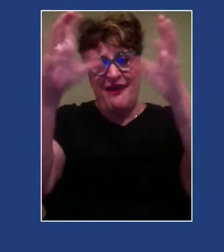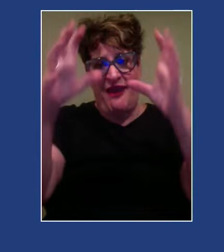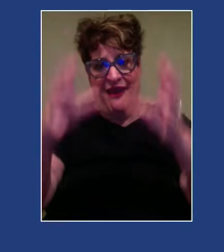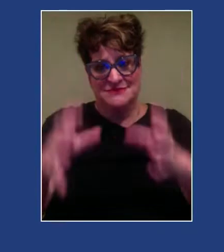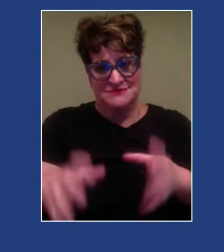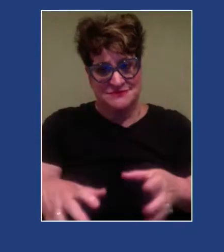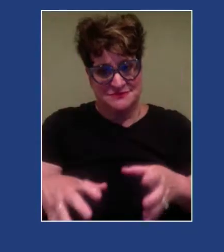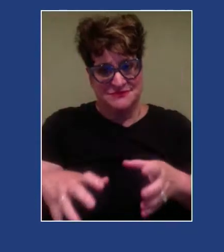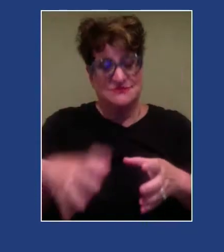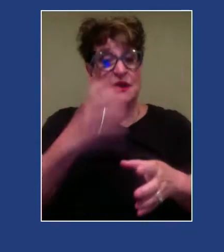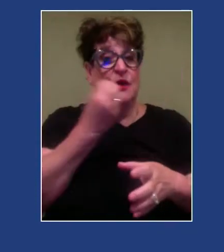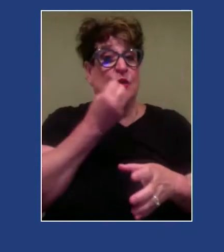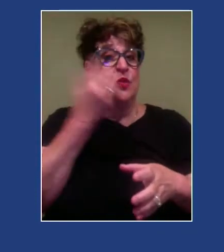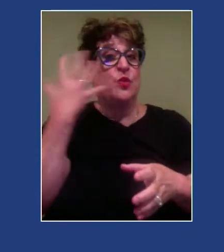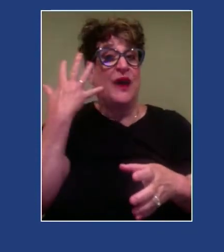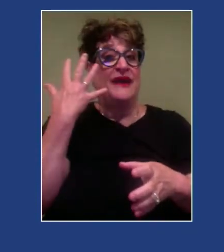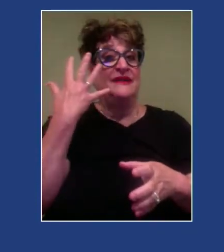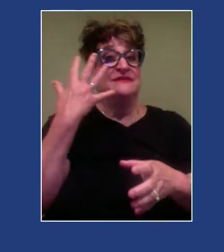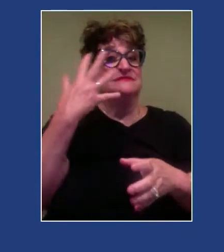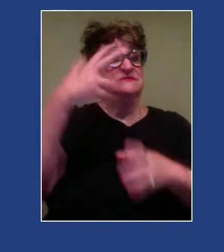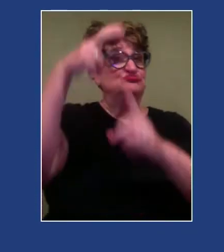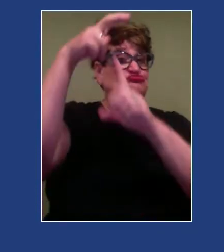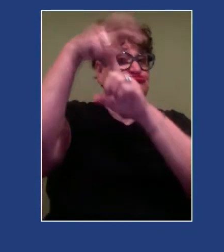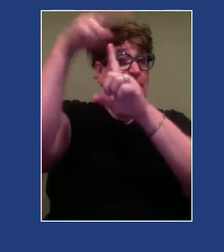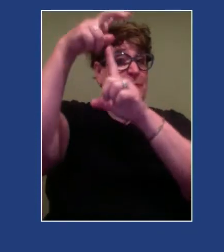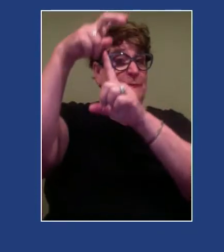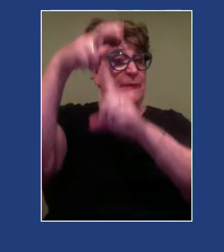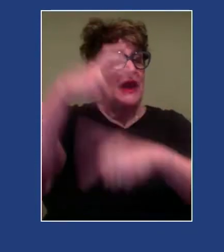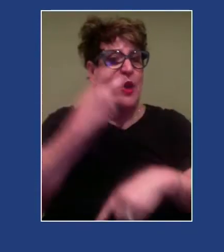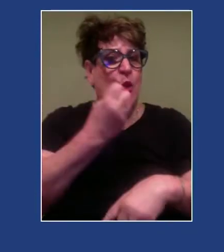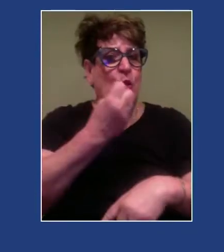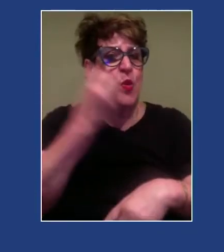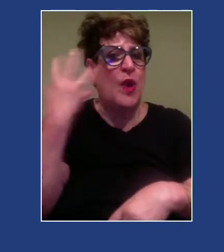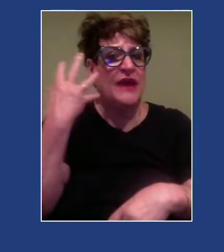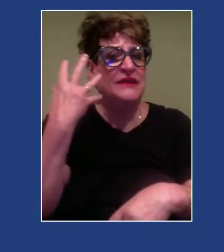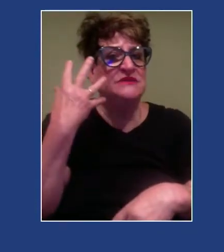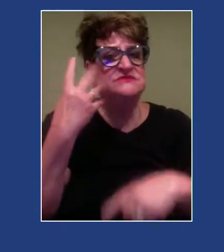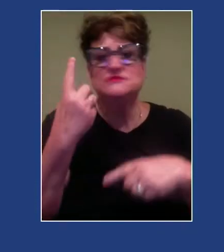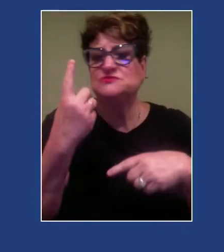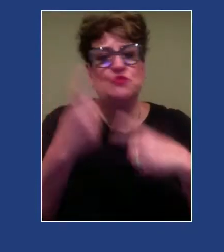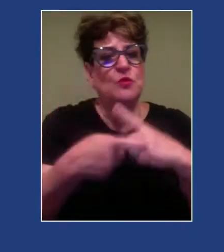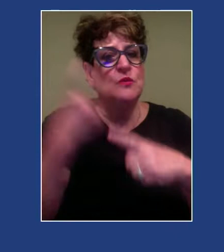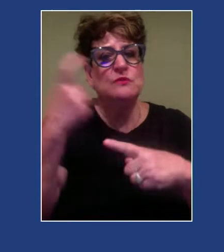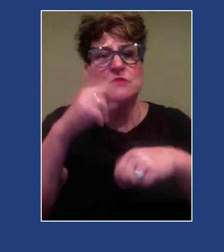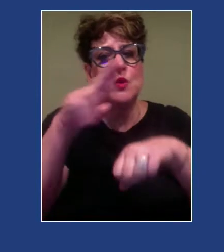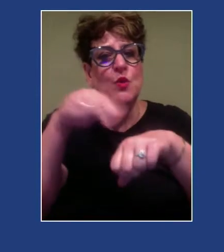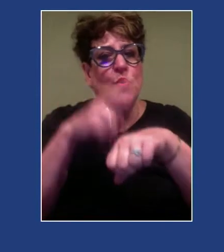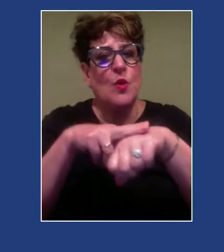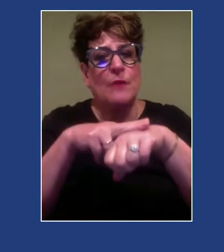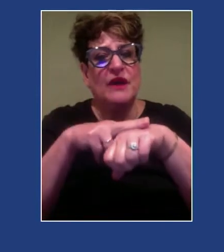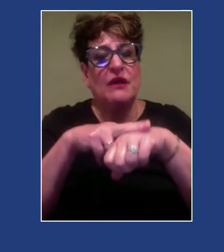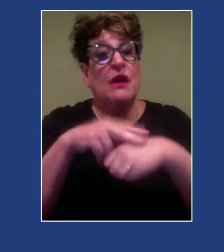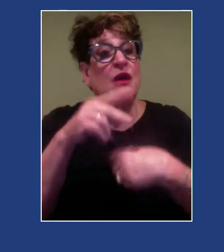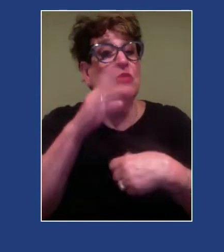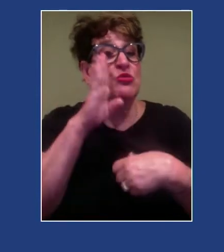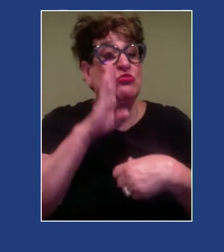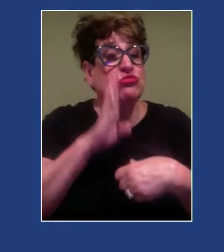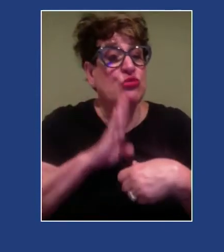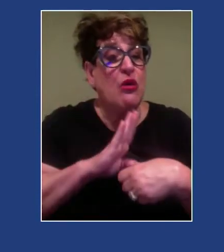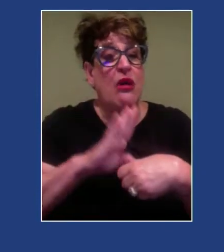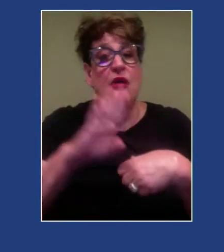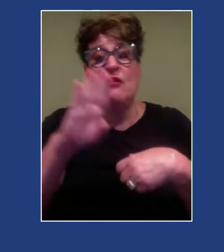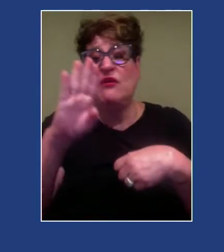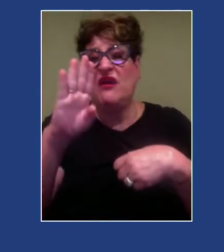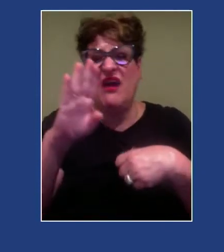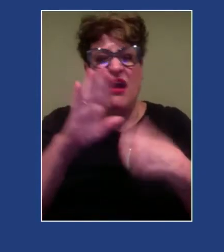whiteness at the top and sees whiteness as the default. So others are seen, other identities are seen as other, they're seen as less